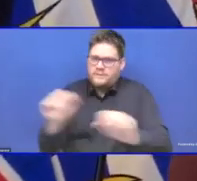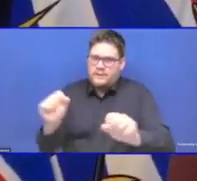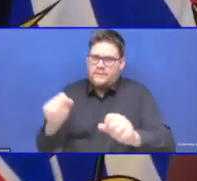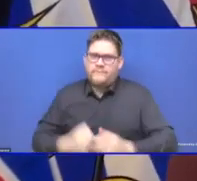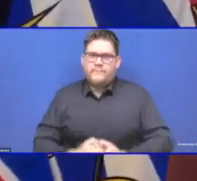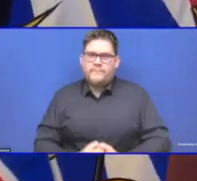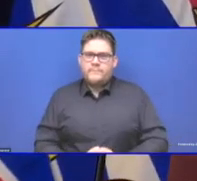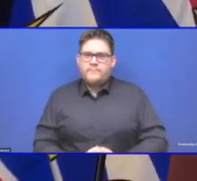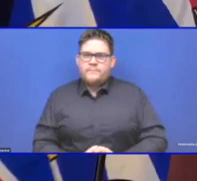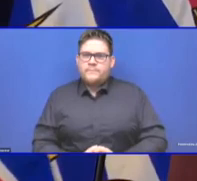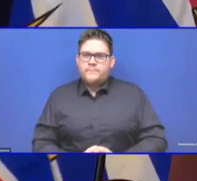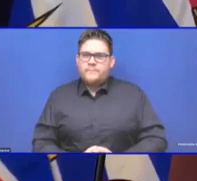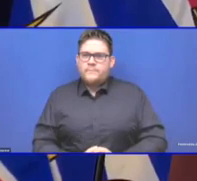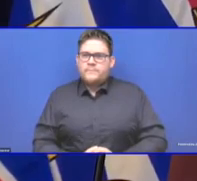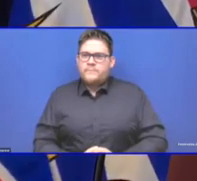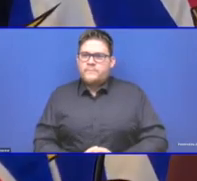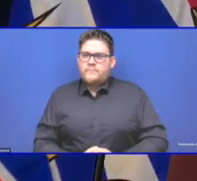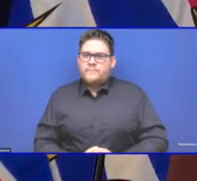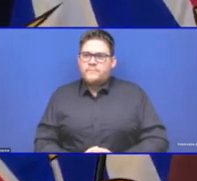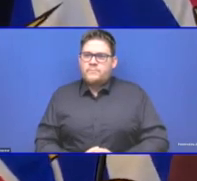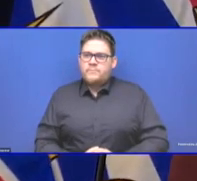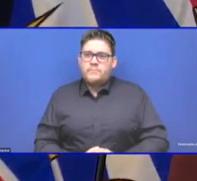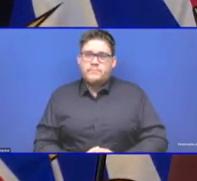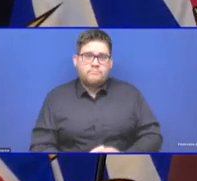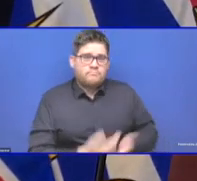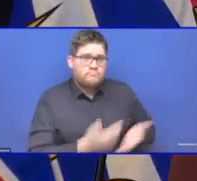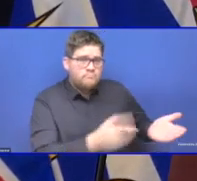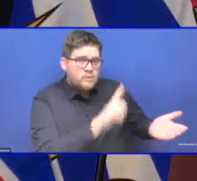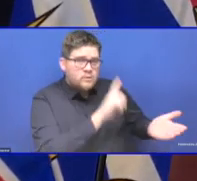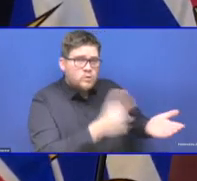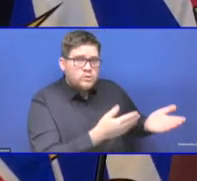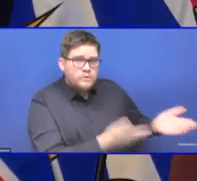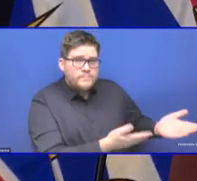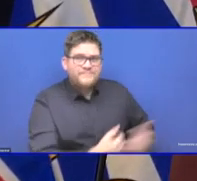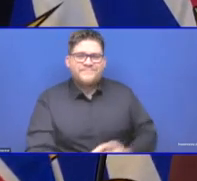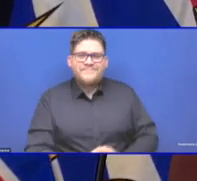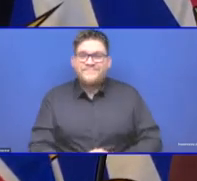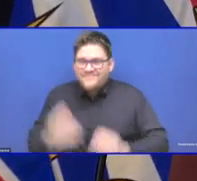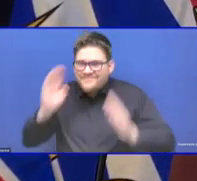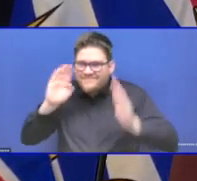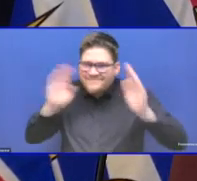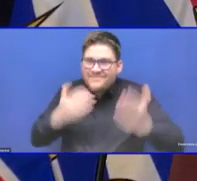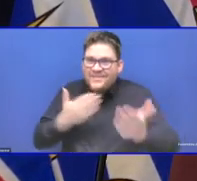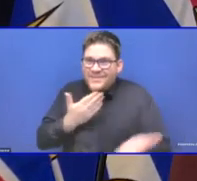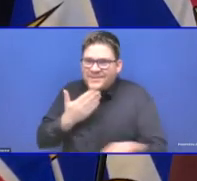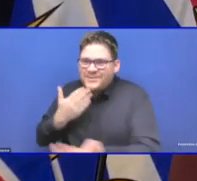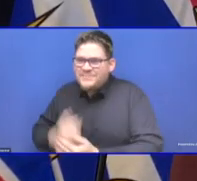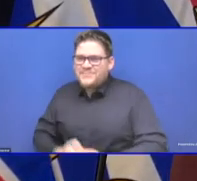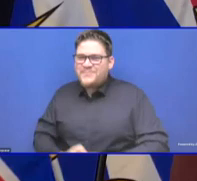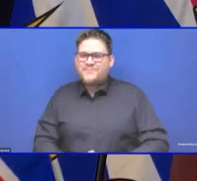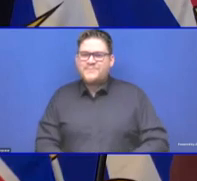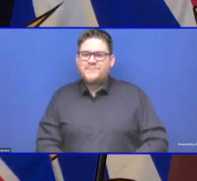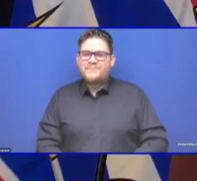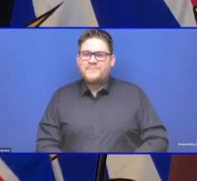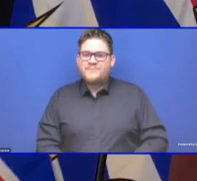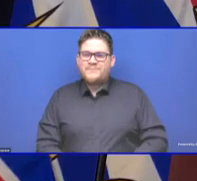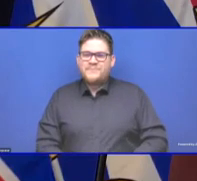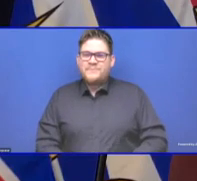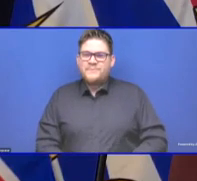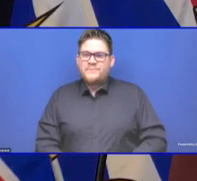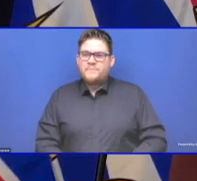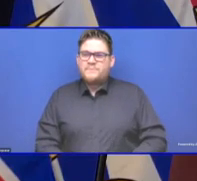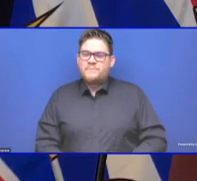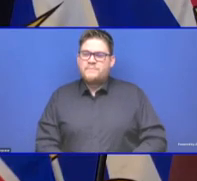Hi, Dr. Henry and Minister Dix. I just wanted to talk about events a little bit more this time outdoor, not indoor like last time.